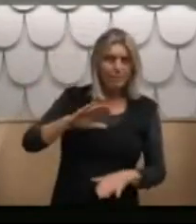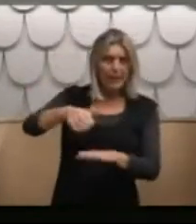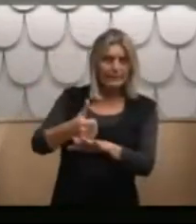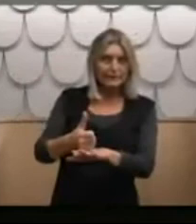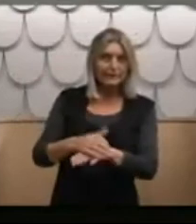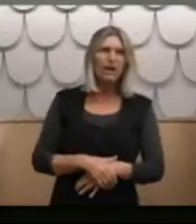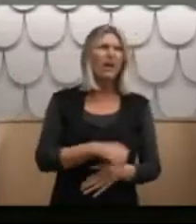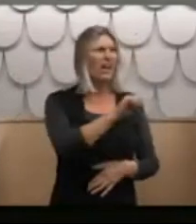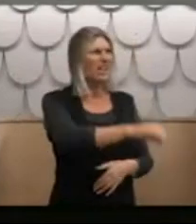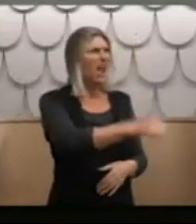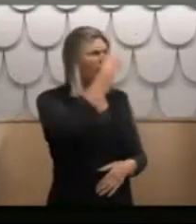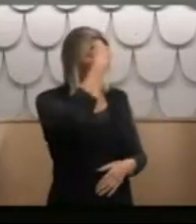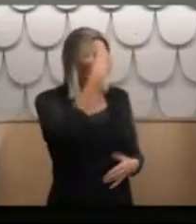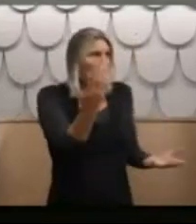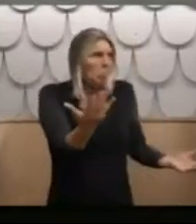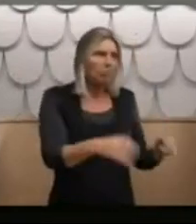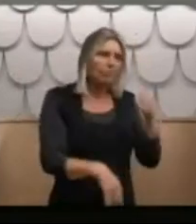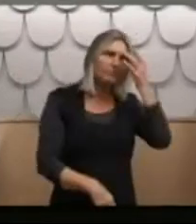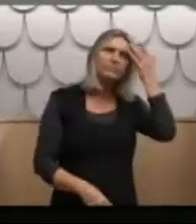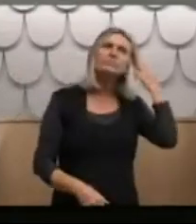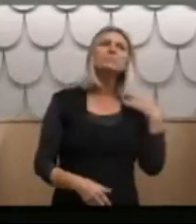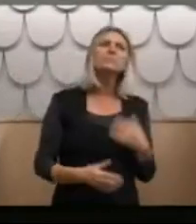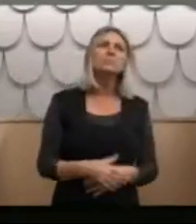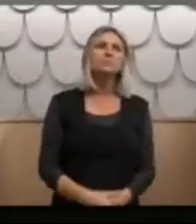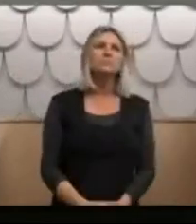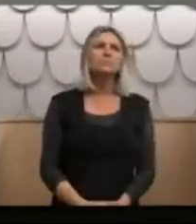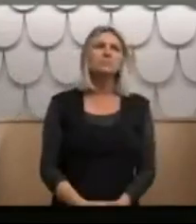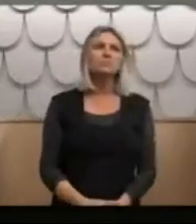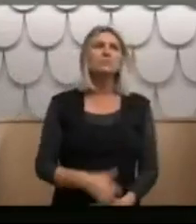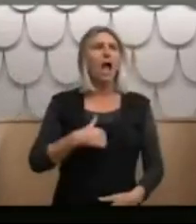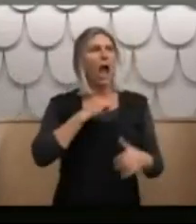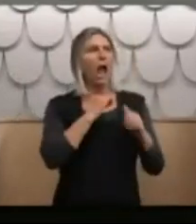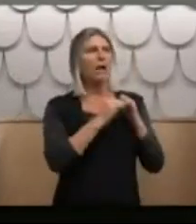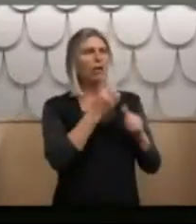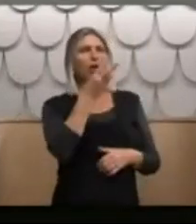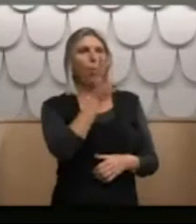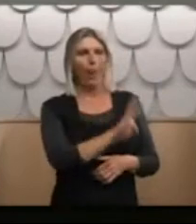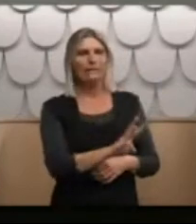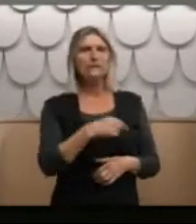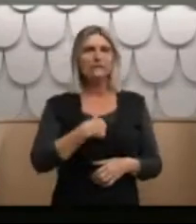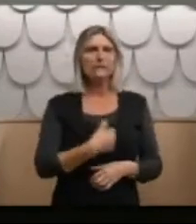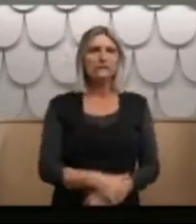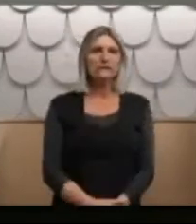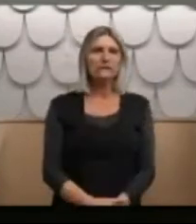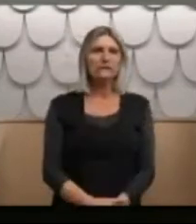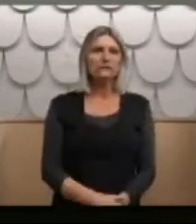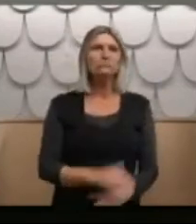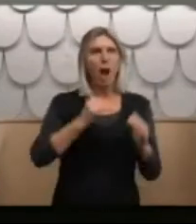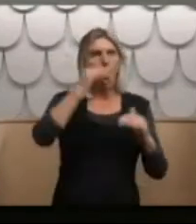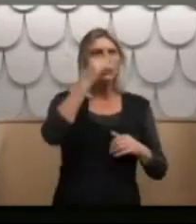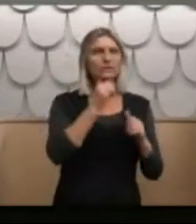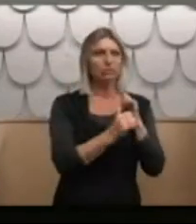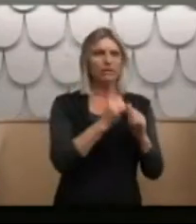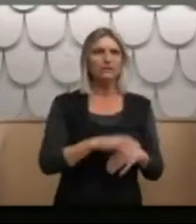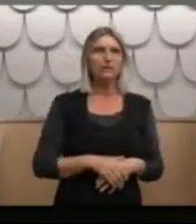Yeah, I think so. I had a brother down in Wellington, my oldest brother at the time. And he